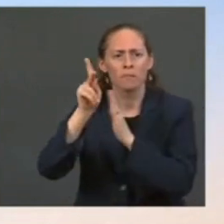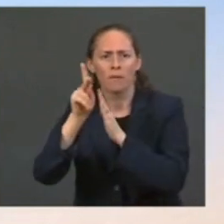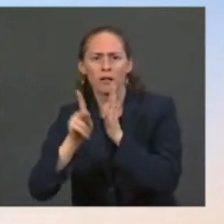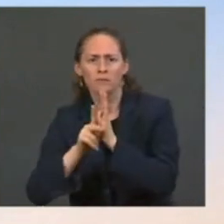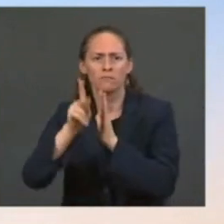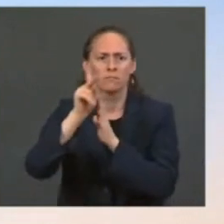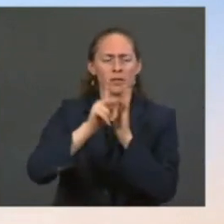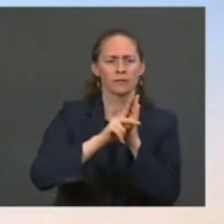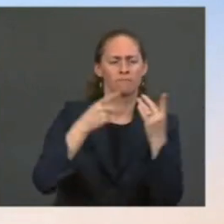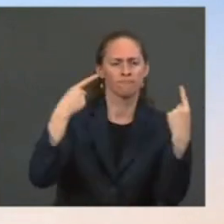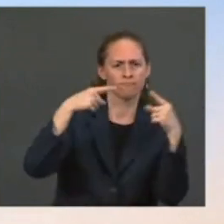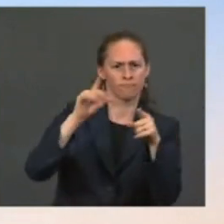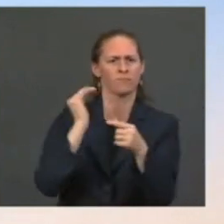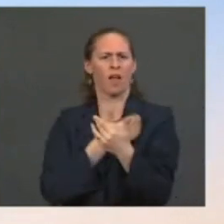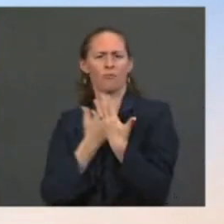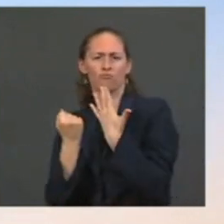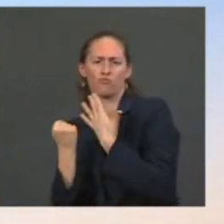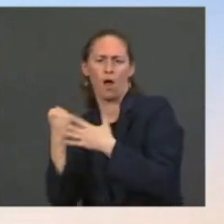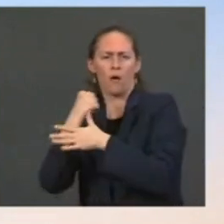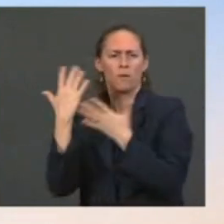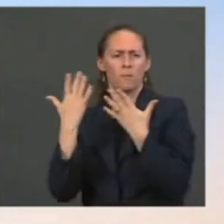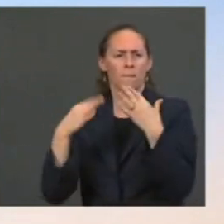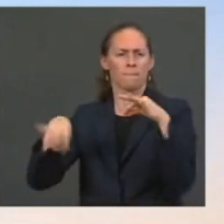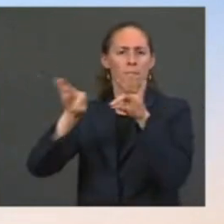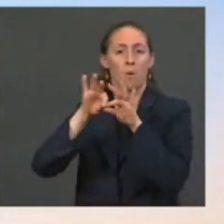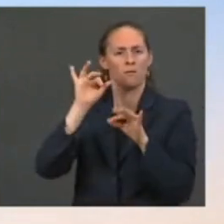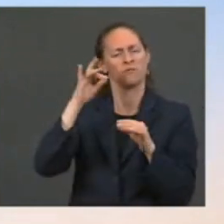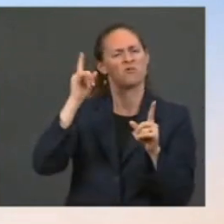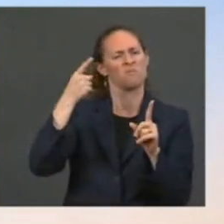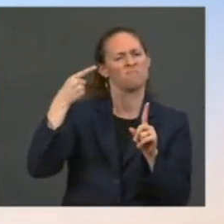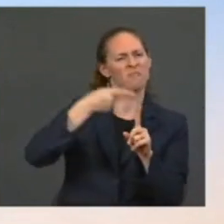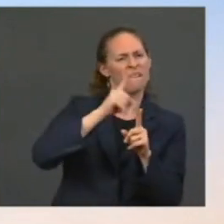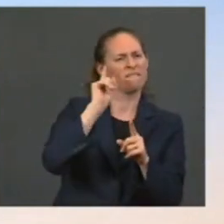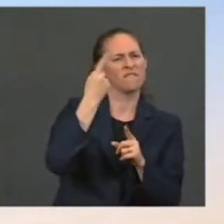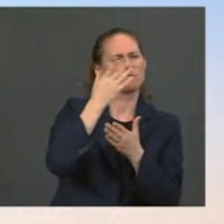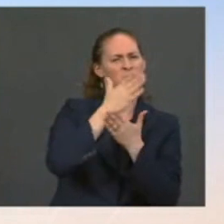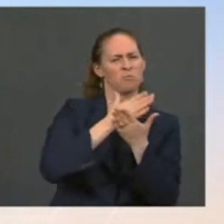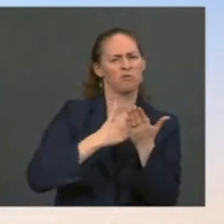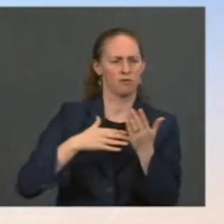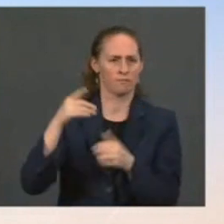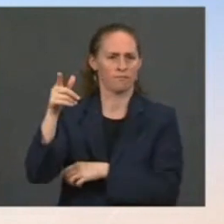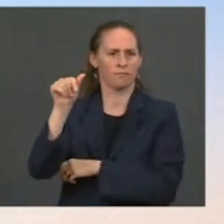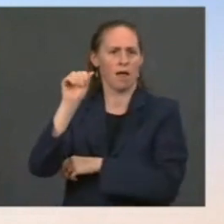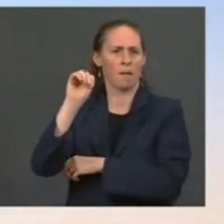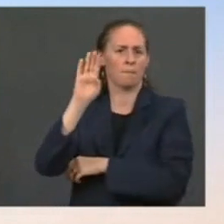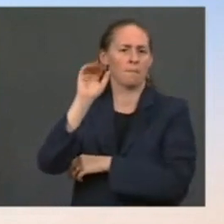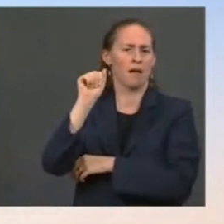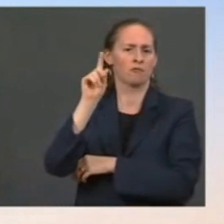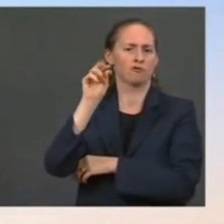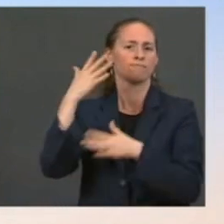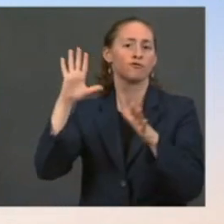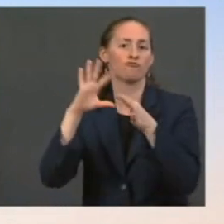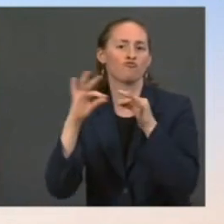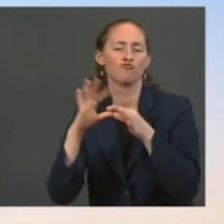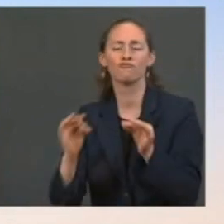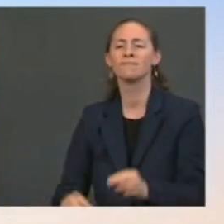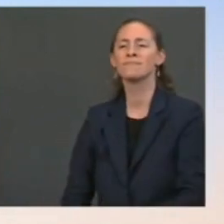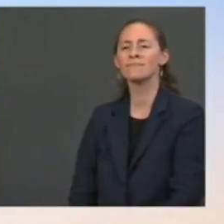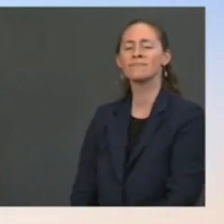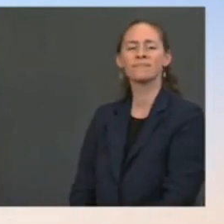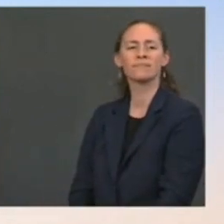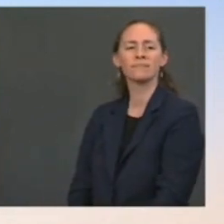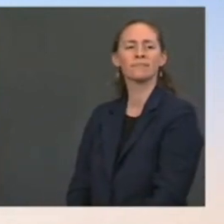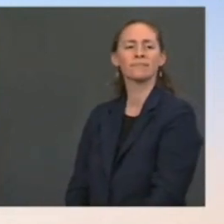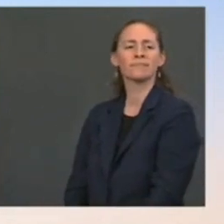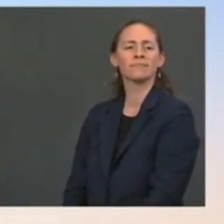president. It's just the first stage in this process. Obviously, the ambassador gave an extensive speech today. As we enter into this, though, the president has said during the